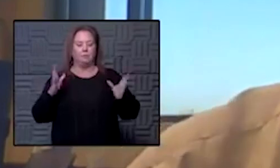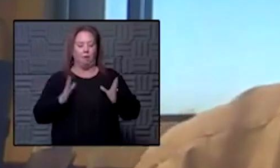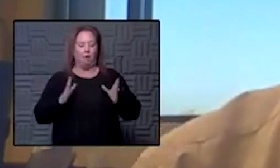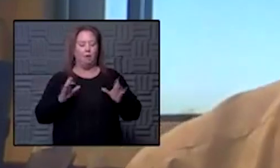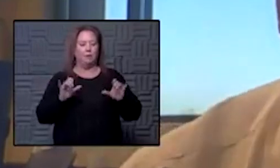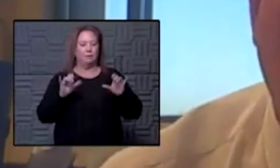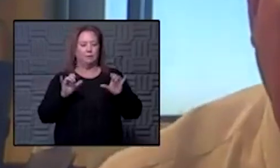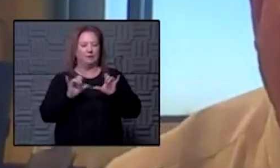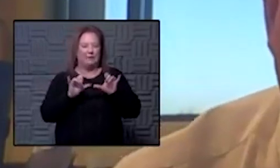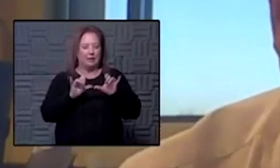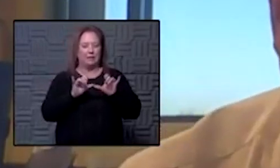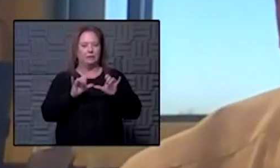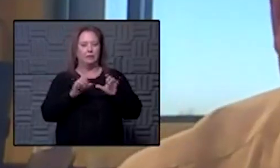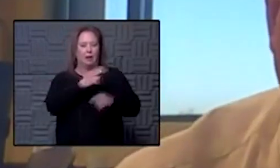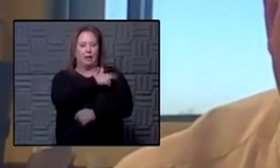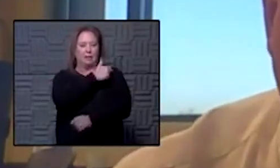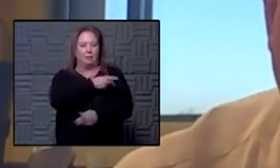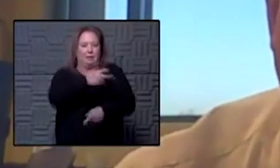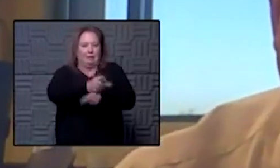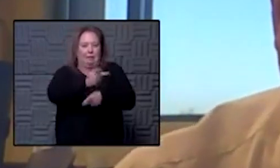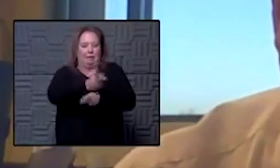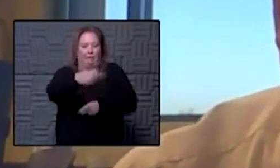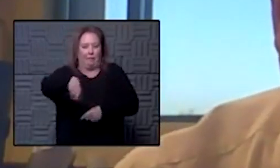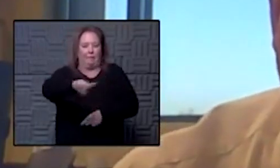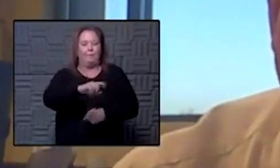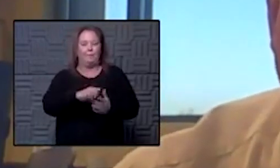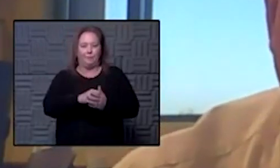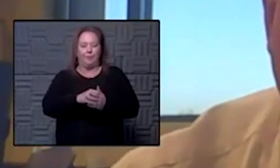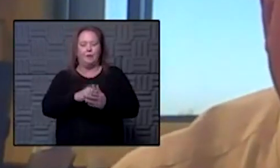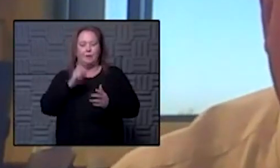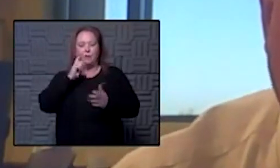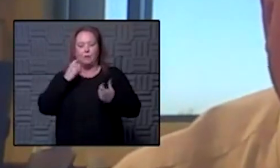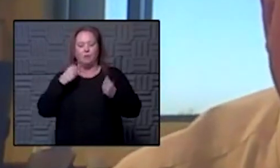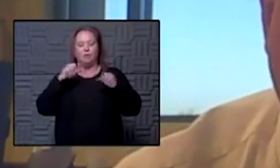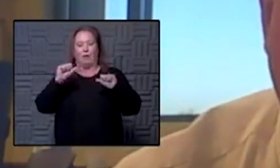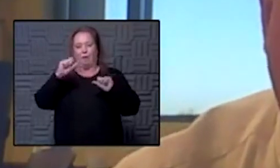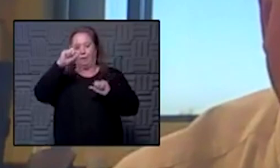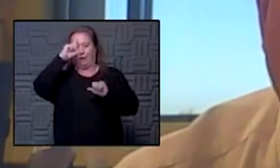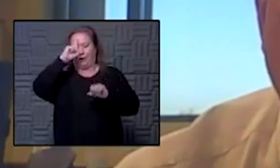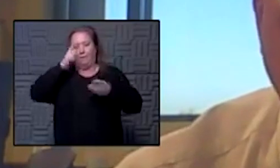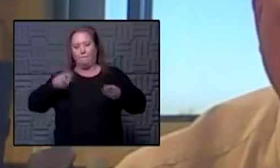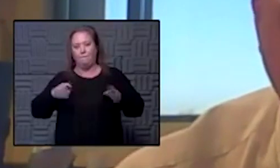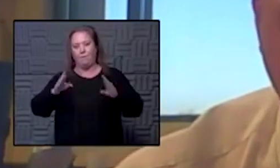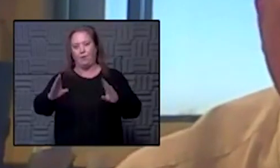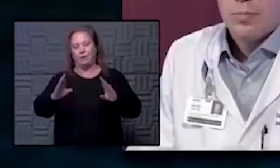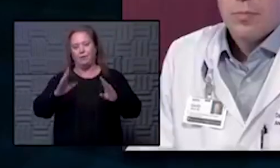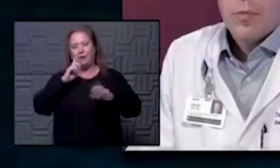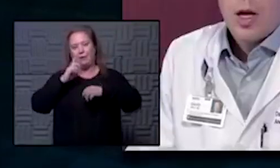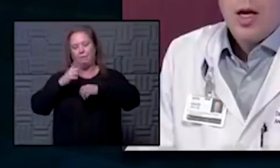throughout the state. So we're we have a lot of strategies we're working on to free up beds in the places in need of most.